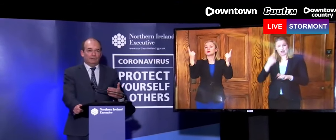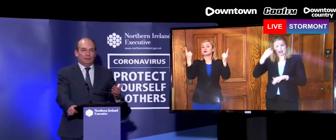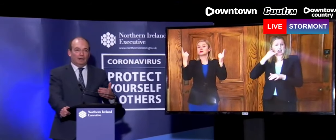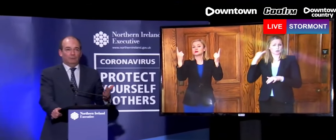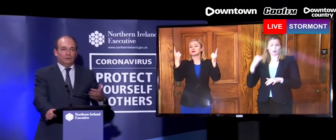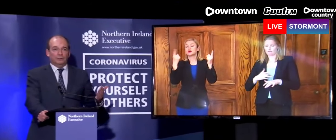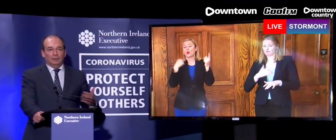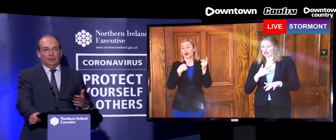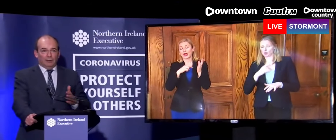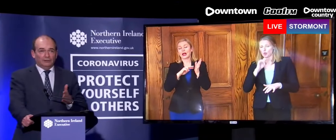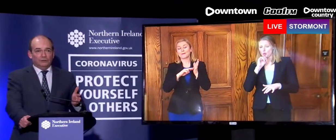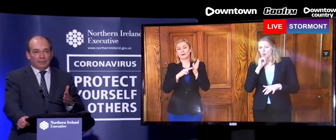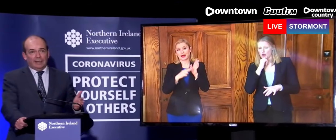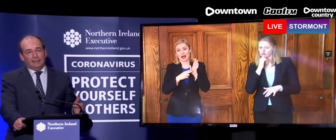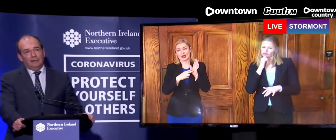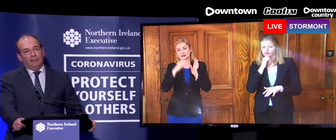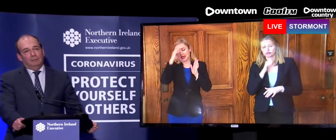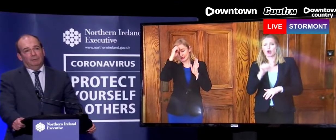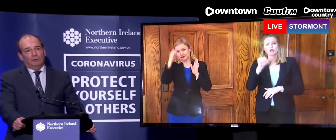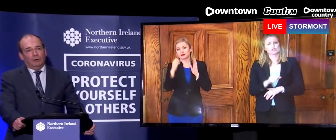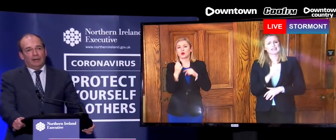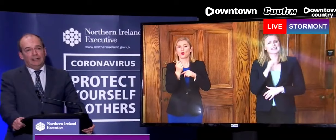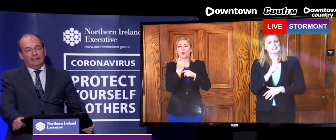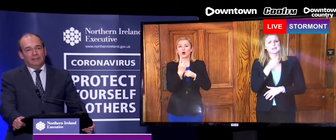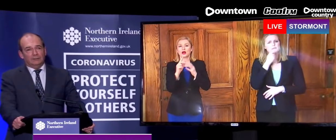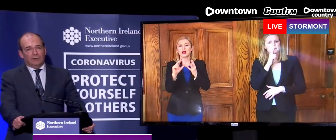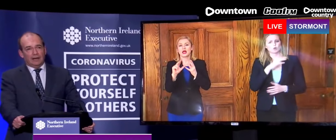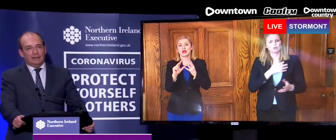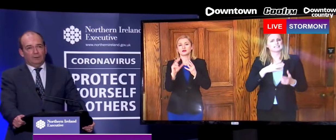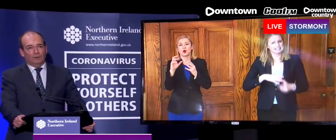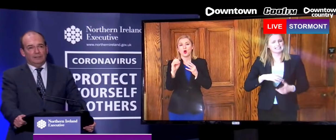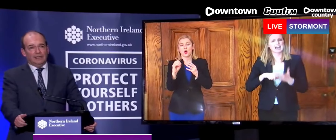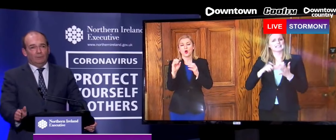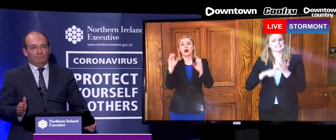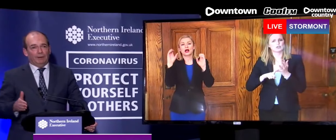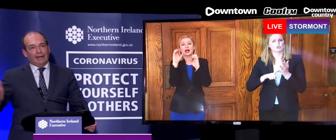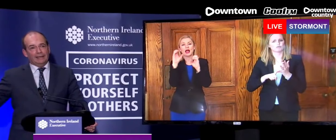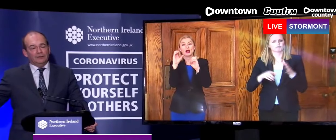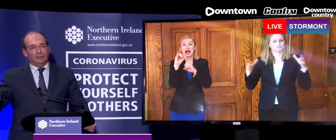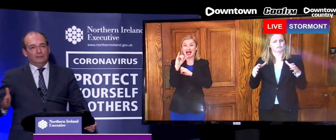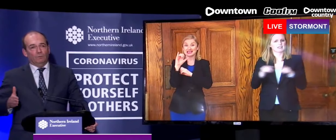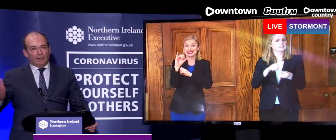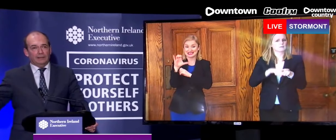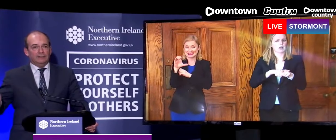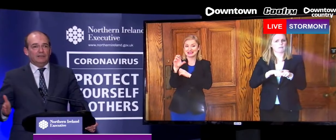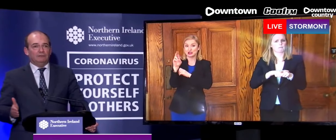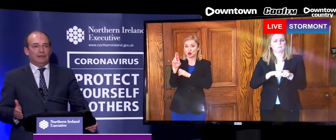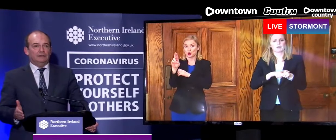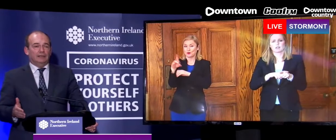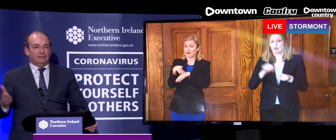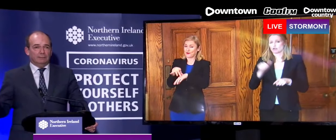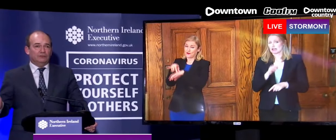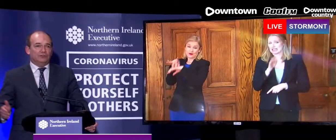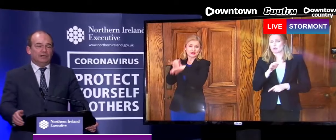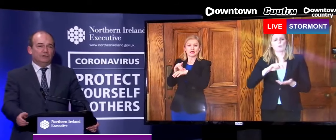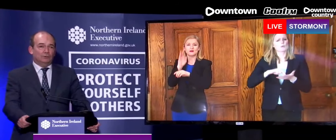planning for having upwards of 180 people requiring intensive care at any one time. have planned to have well in excess of